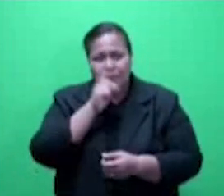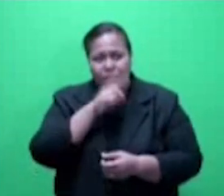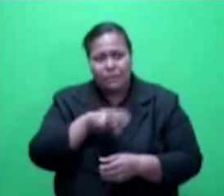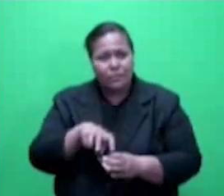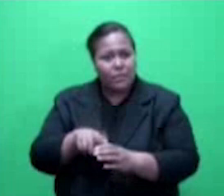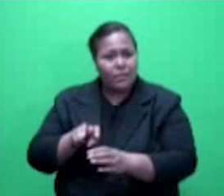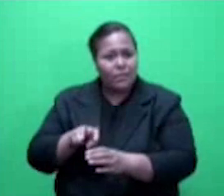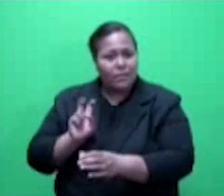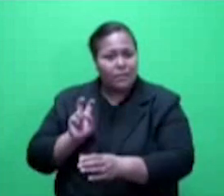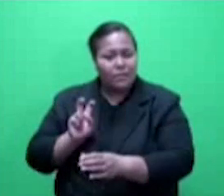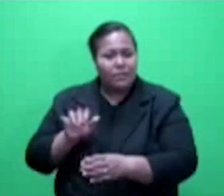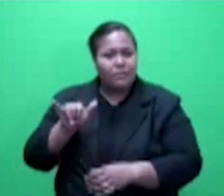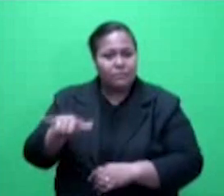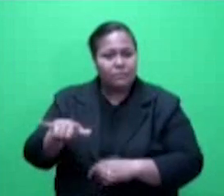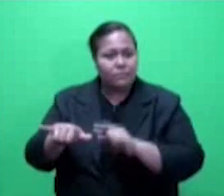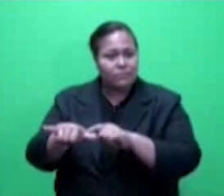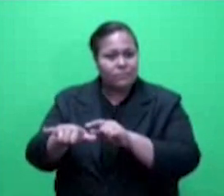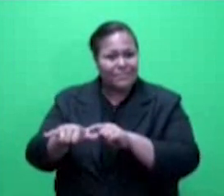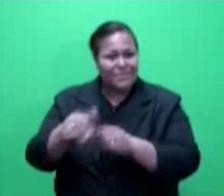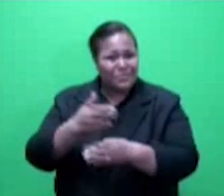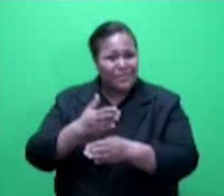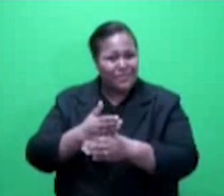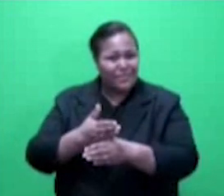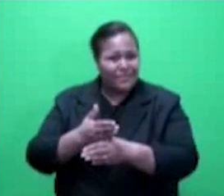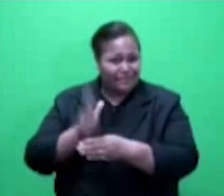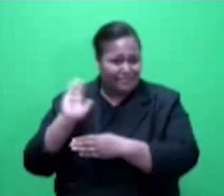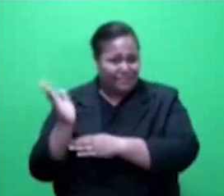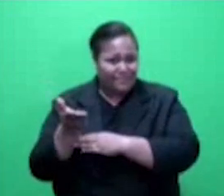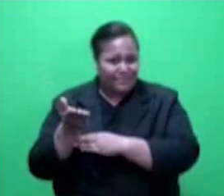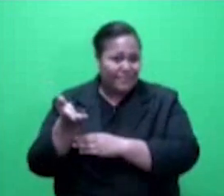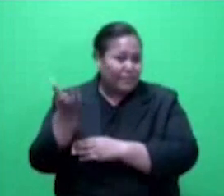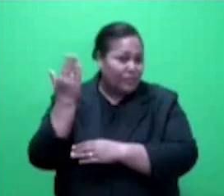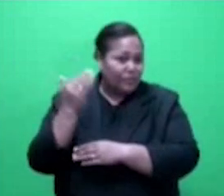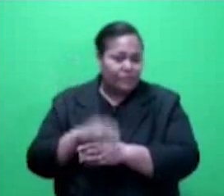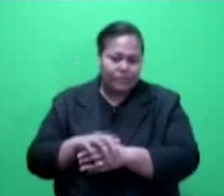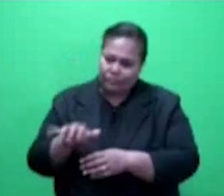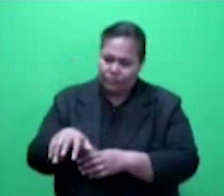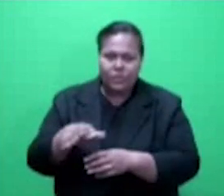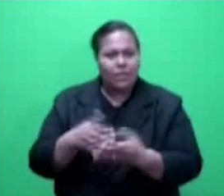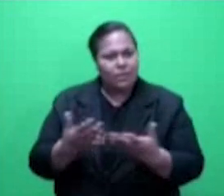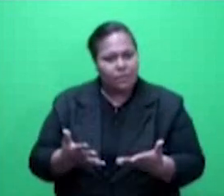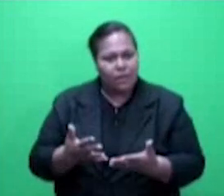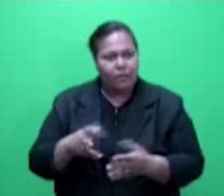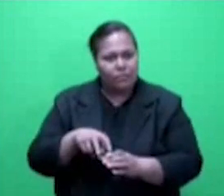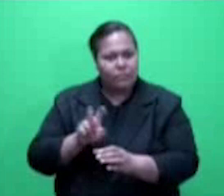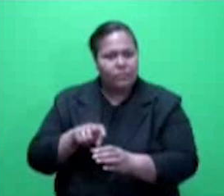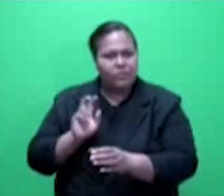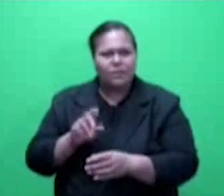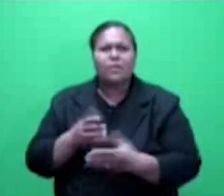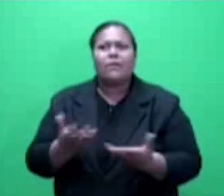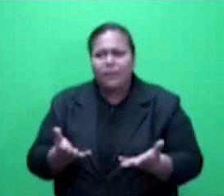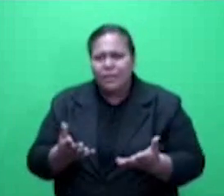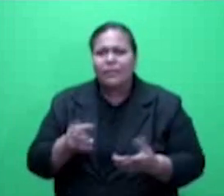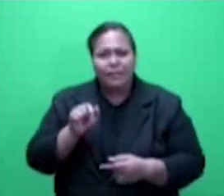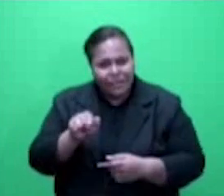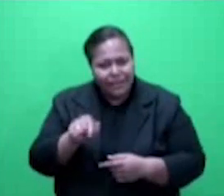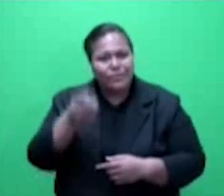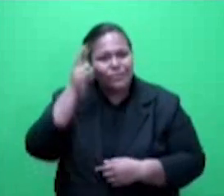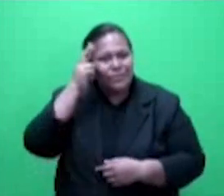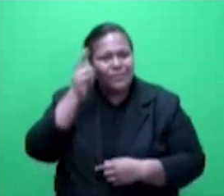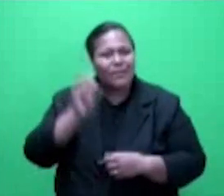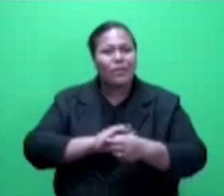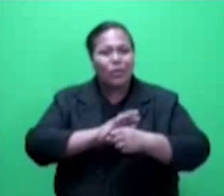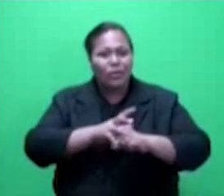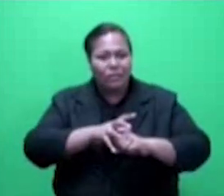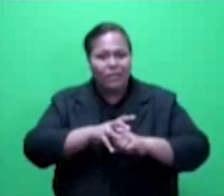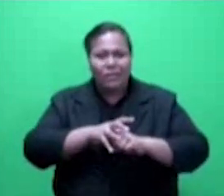from Fiji Airways. That's the continuation of what COVID-19 is doing to